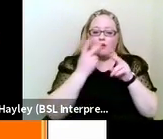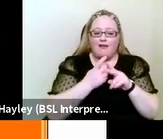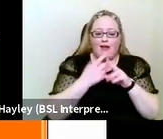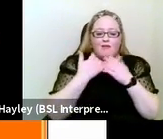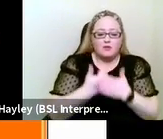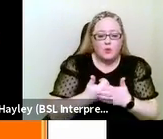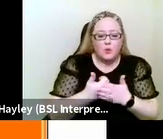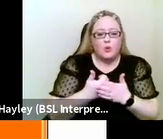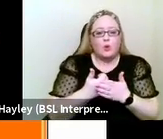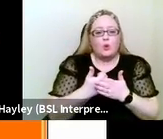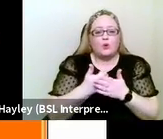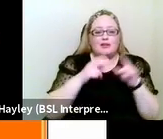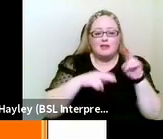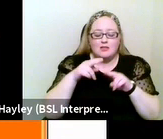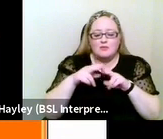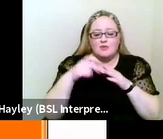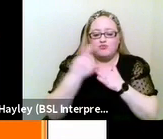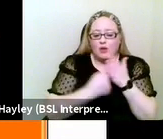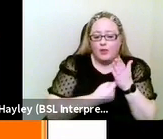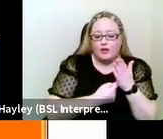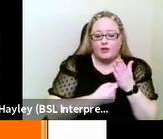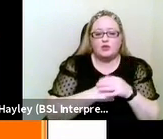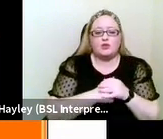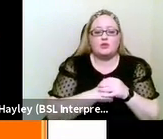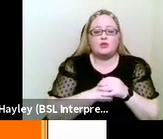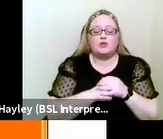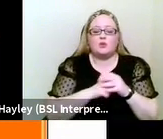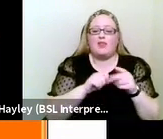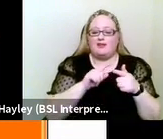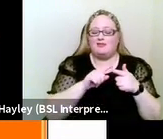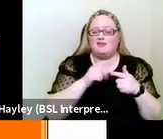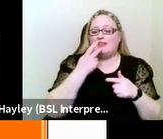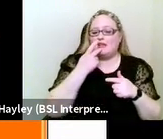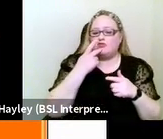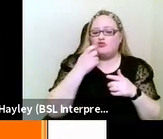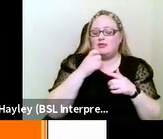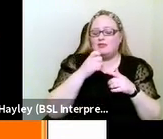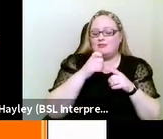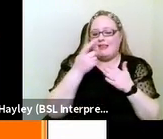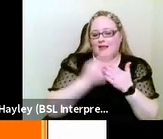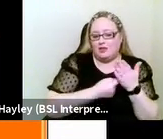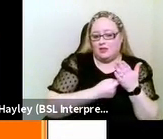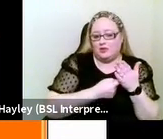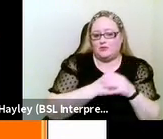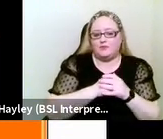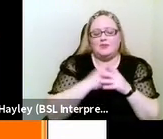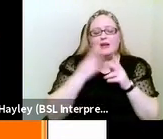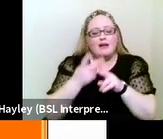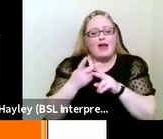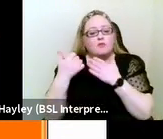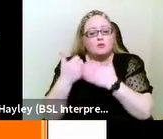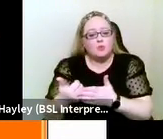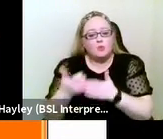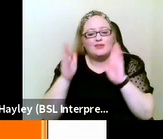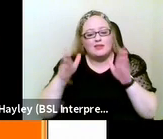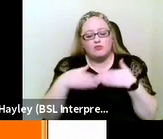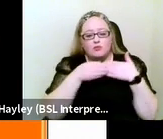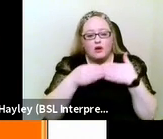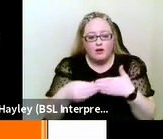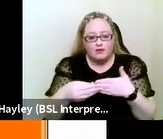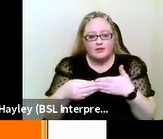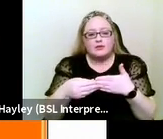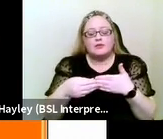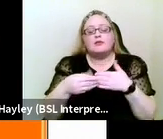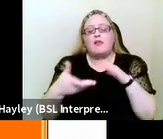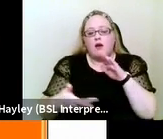regulations. So that's secondary legislation. We have the care and support statutory guidance issued under the Care Act.